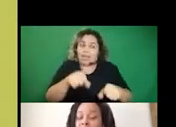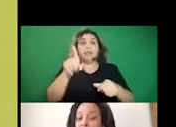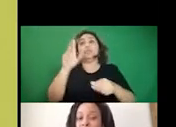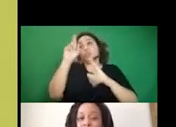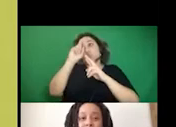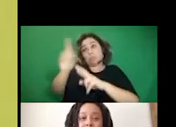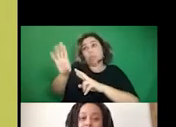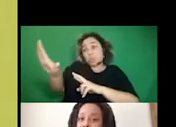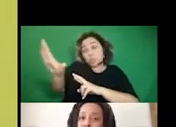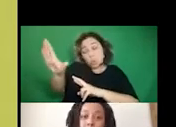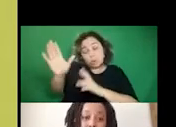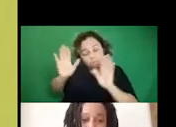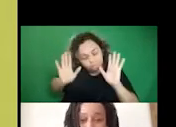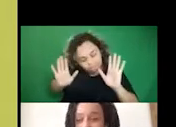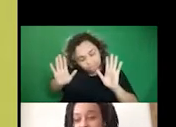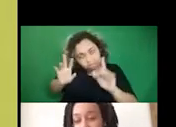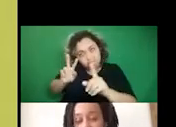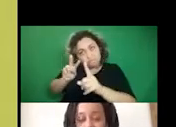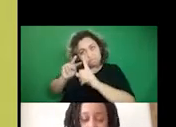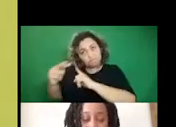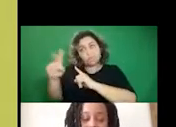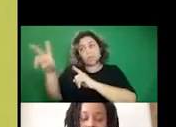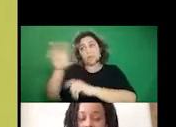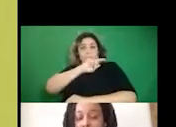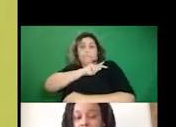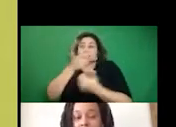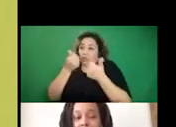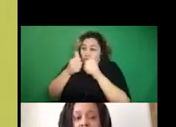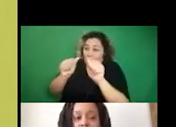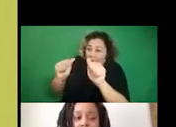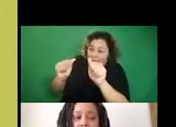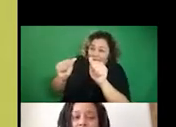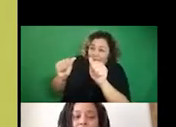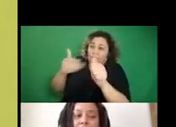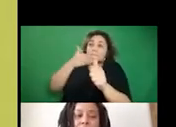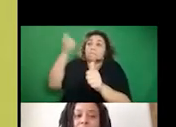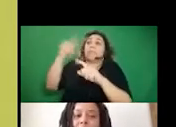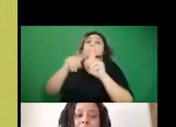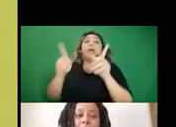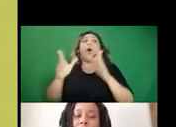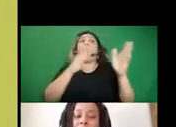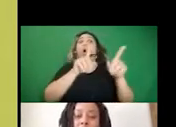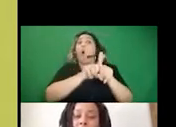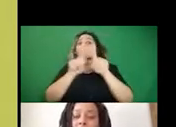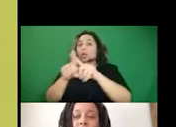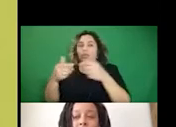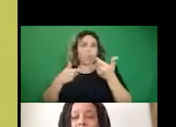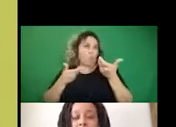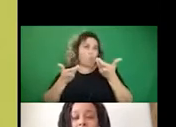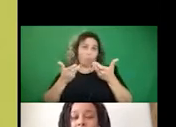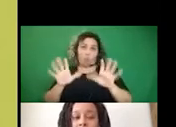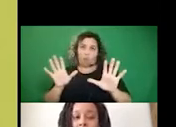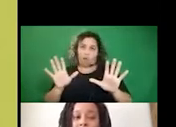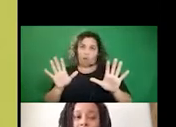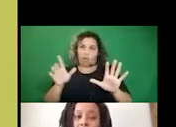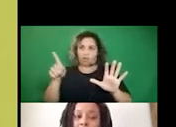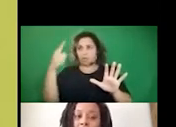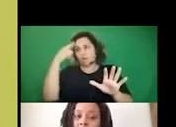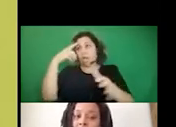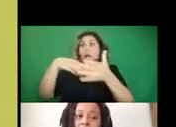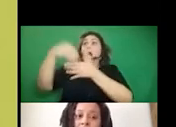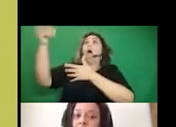that, you know, they're a person and trying their best, et cetera. Right. But then also like, I don't want you out here thinking that like